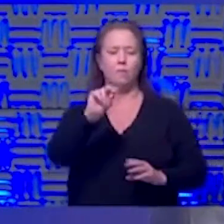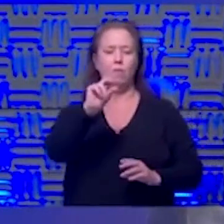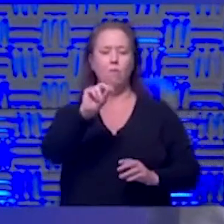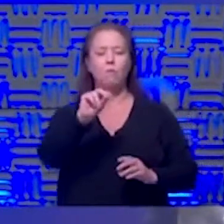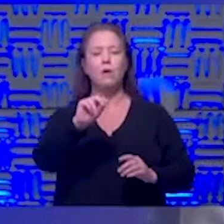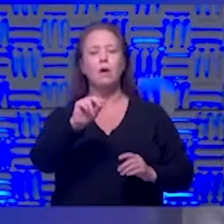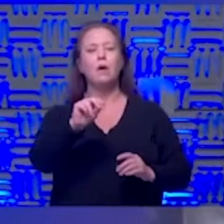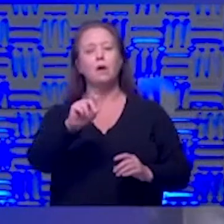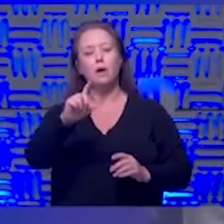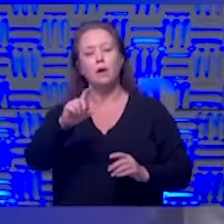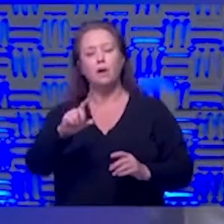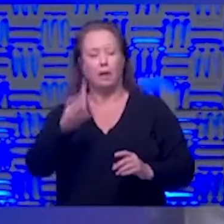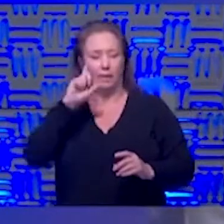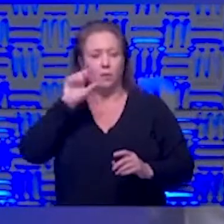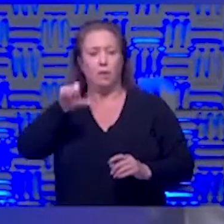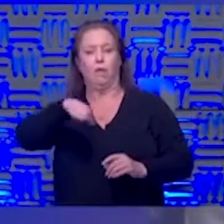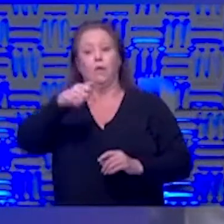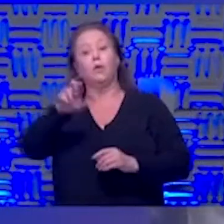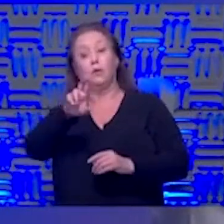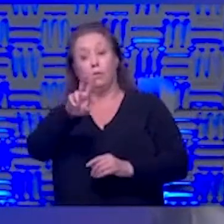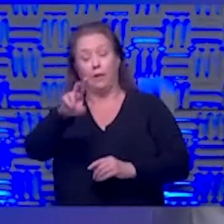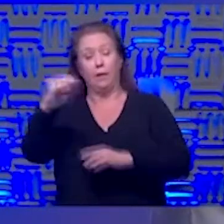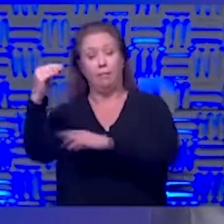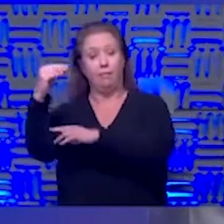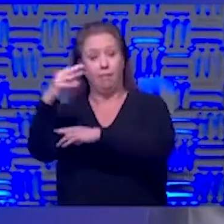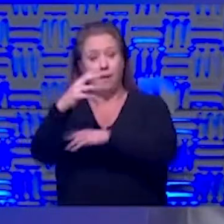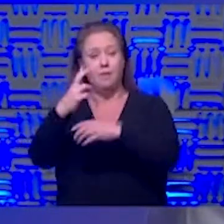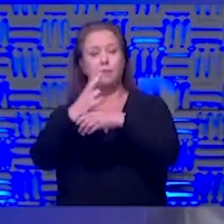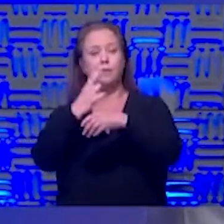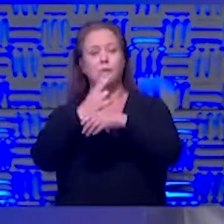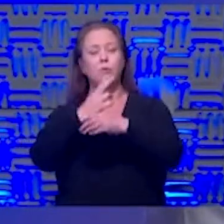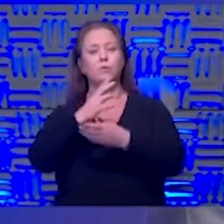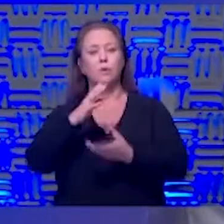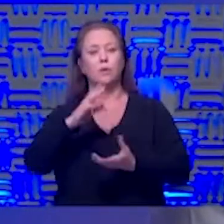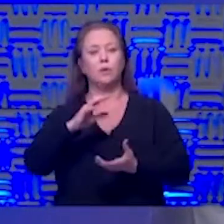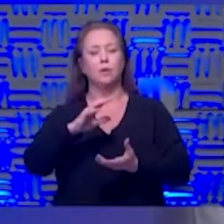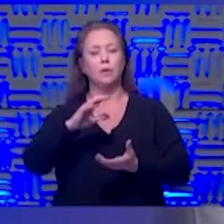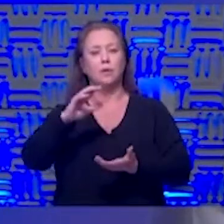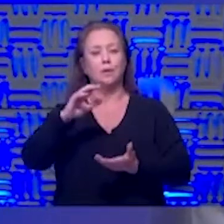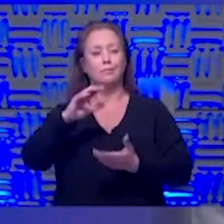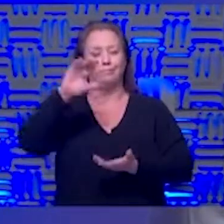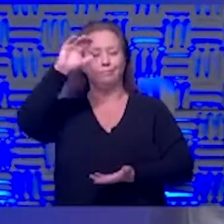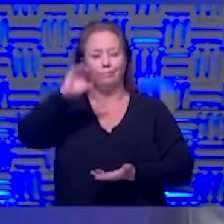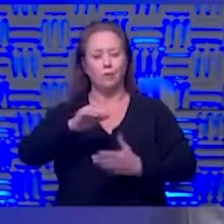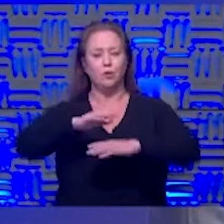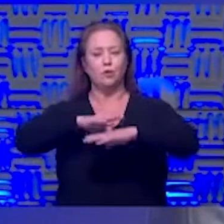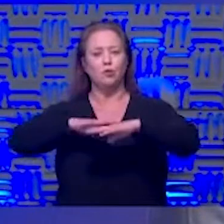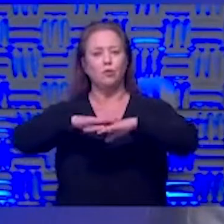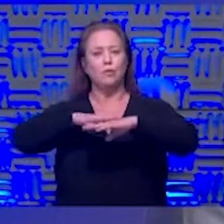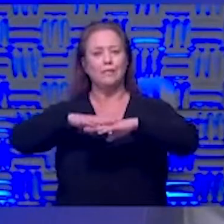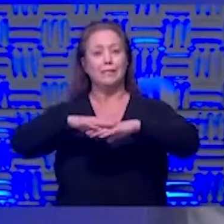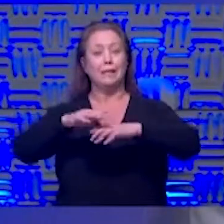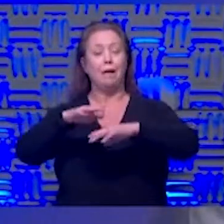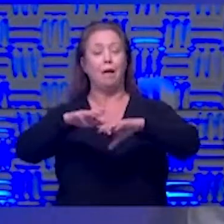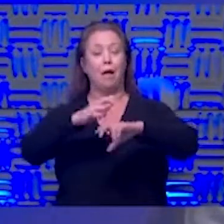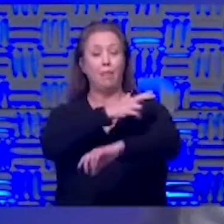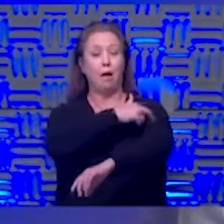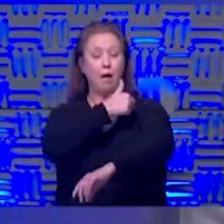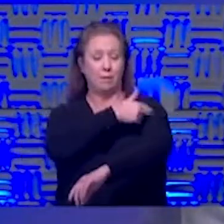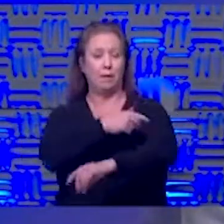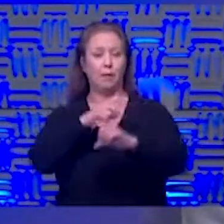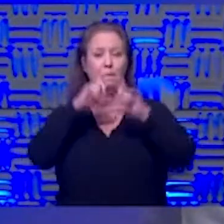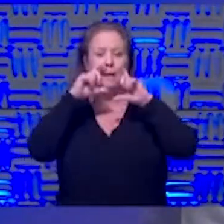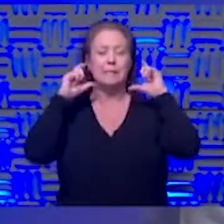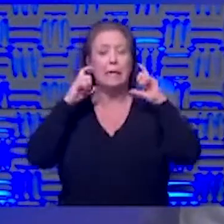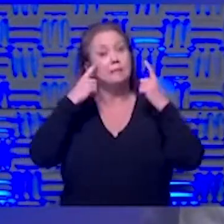that's the only measure we do also uv light has been used to decontaminate surfaces in the hospital as well as mass